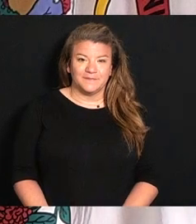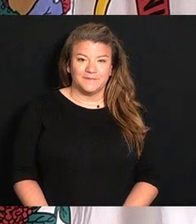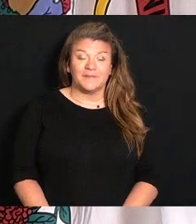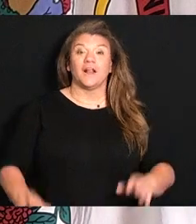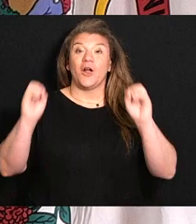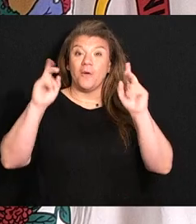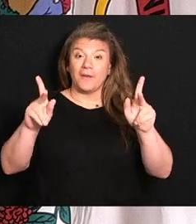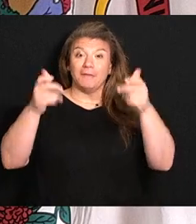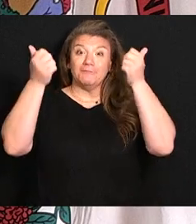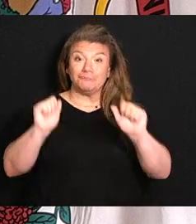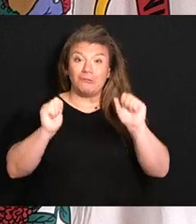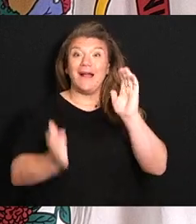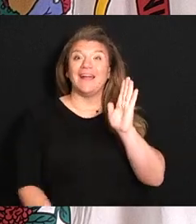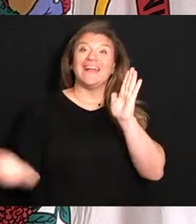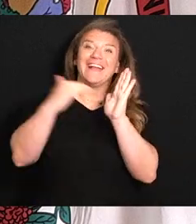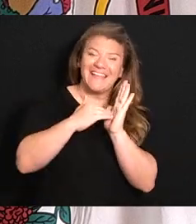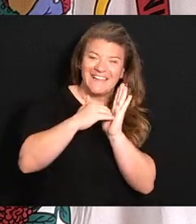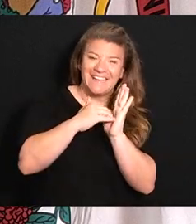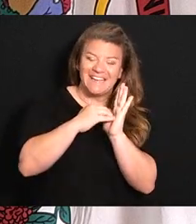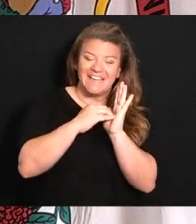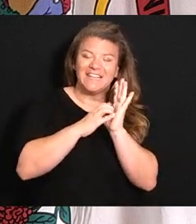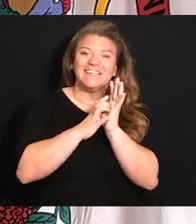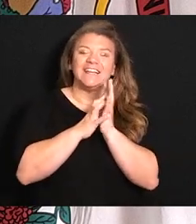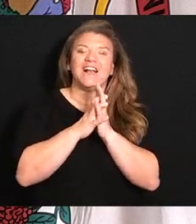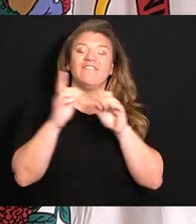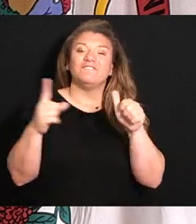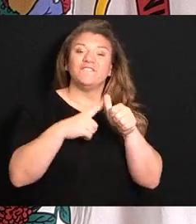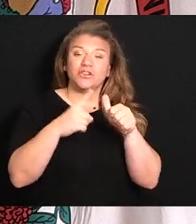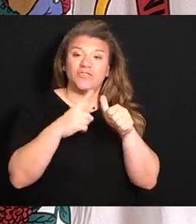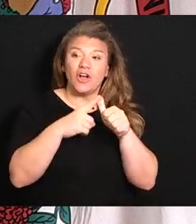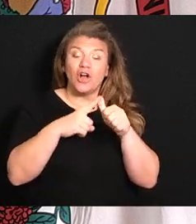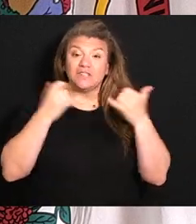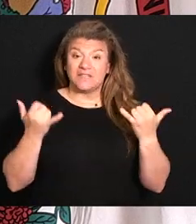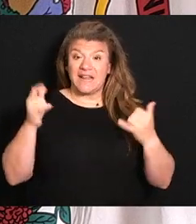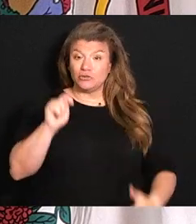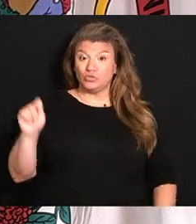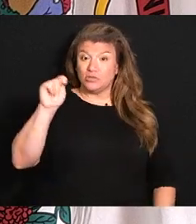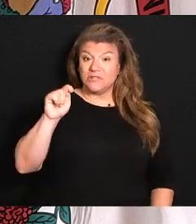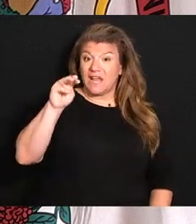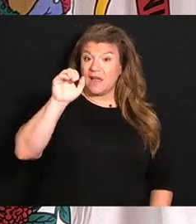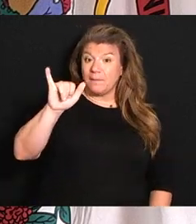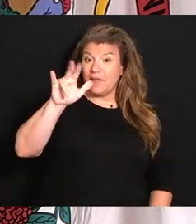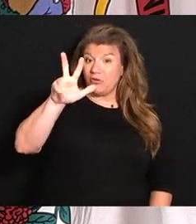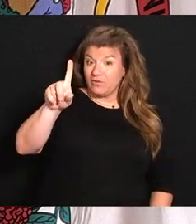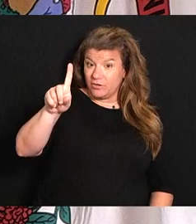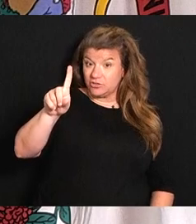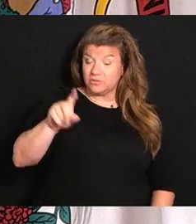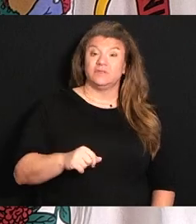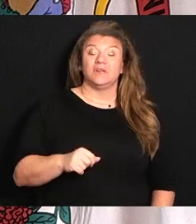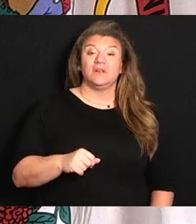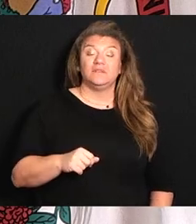Okay, let's try this thing again. First of all, it's Tuesday, May 31st.